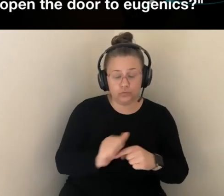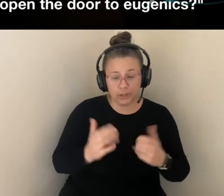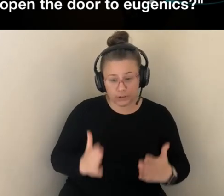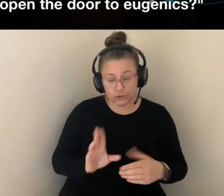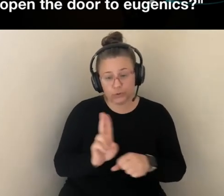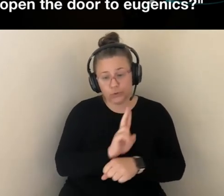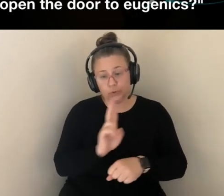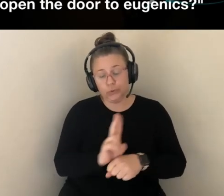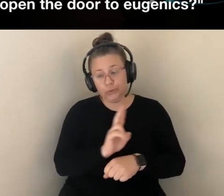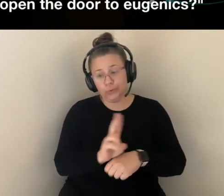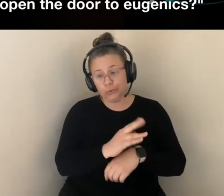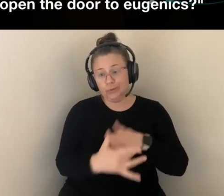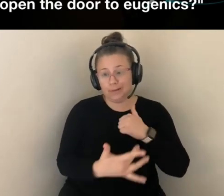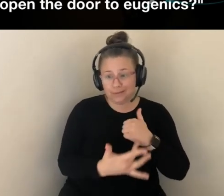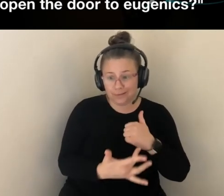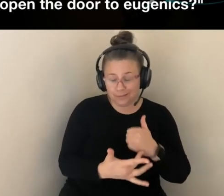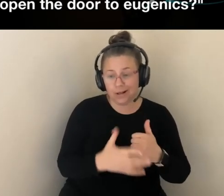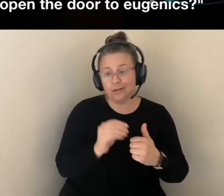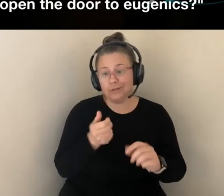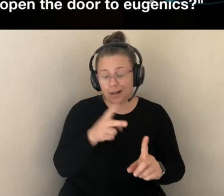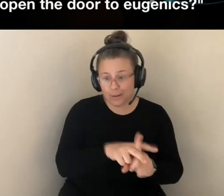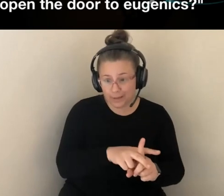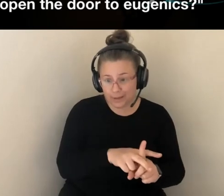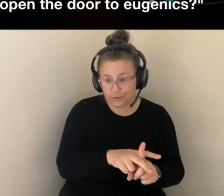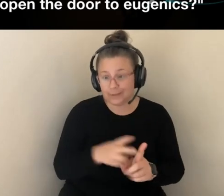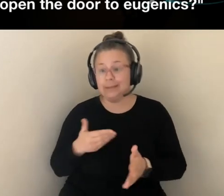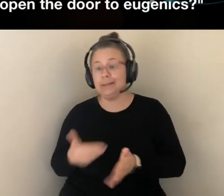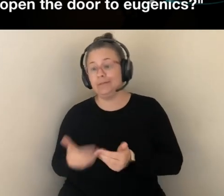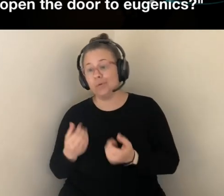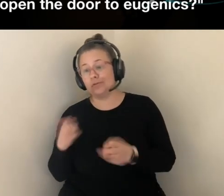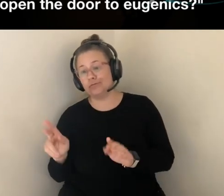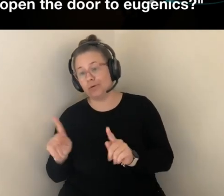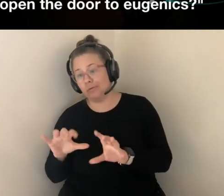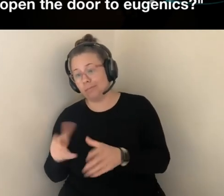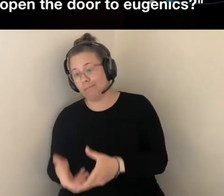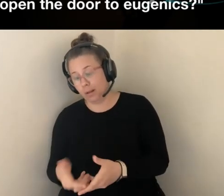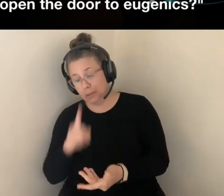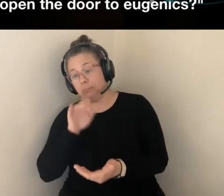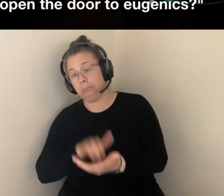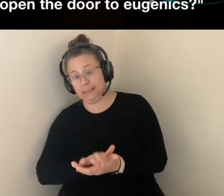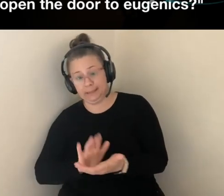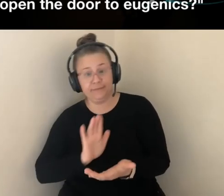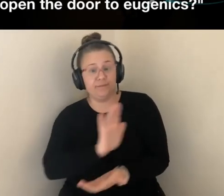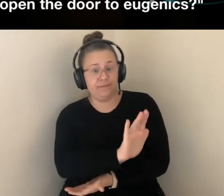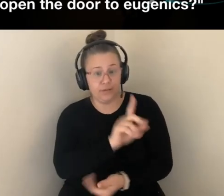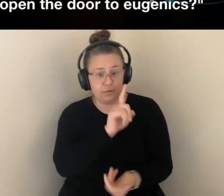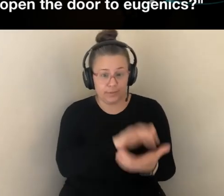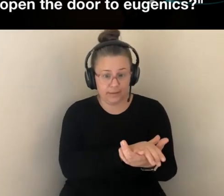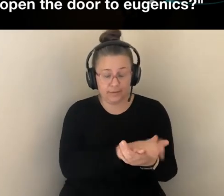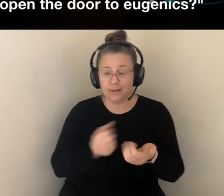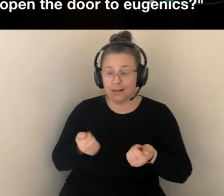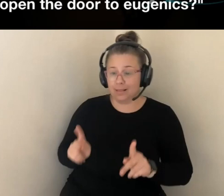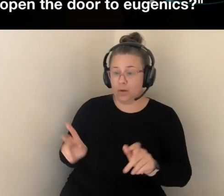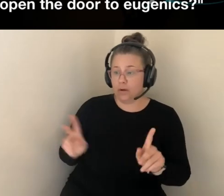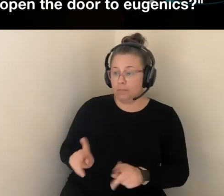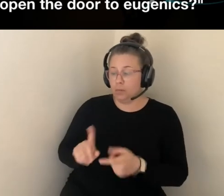EXTENT THAT EGENICIS CONVINCE THE GENERAL PUBLIC OF THE TRUTH OF THEIR CONVICTIONS, YOU KNOW, AND GET PEOPLE TO VOLUNTARILY CHOOSE THIS,